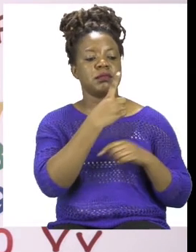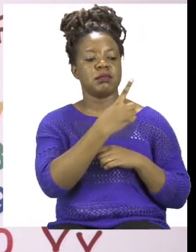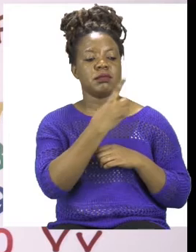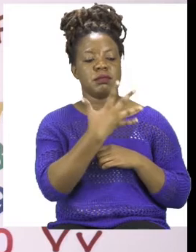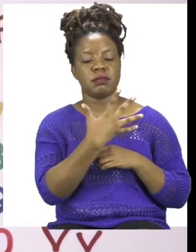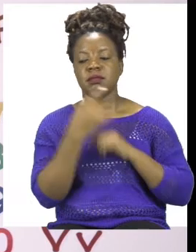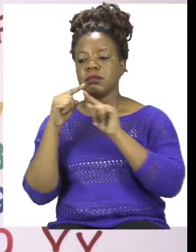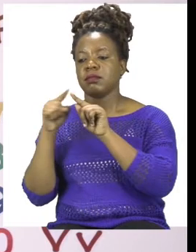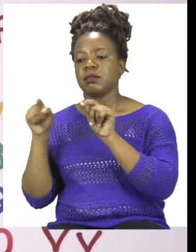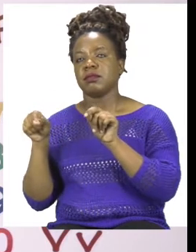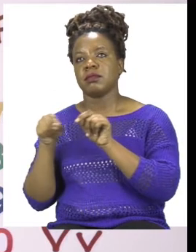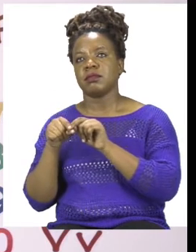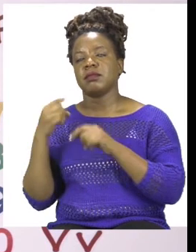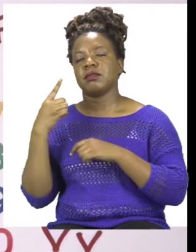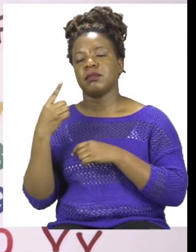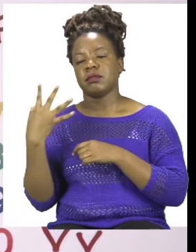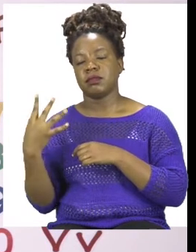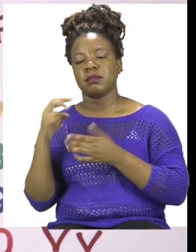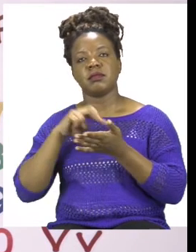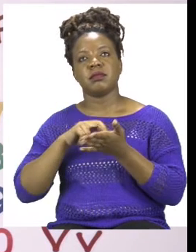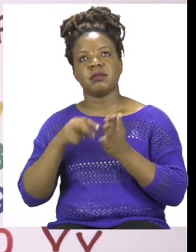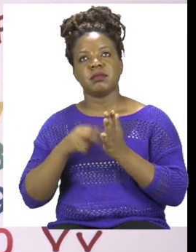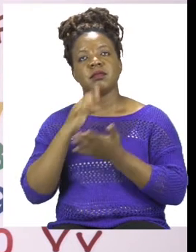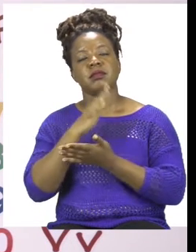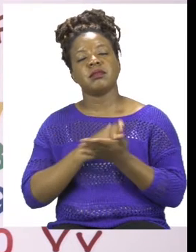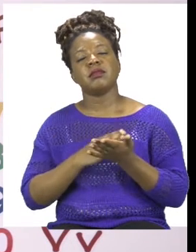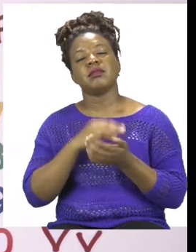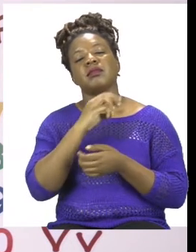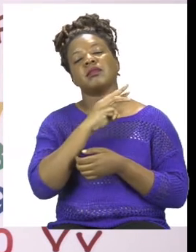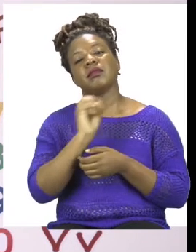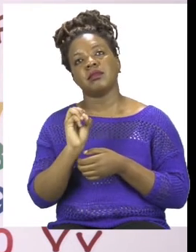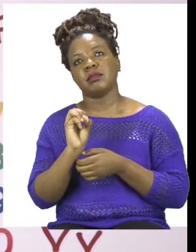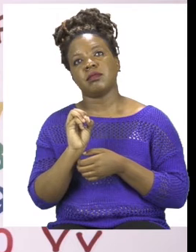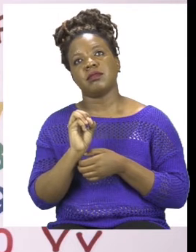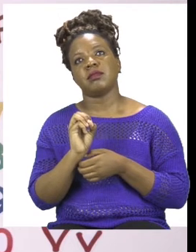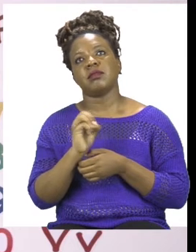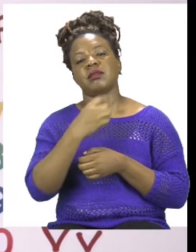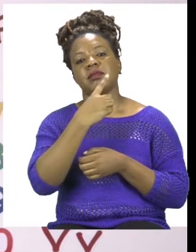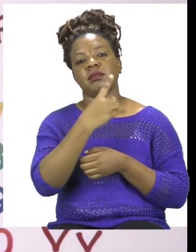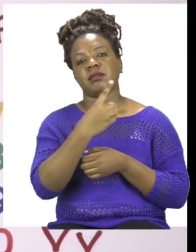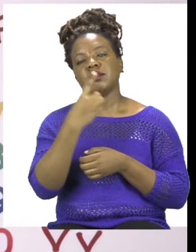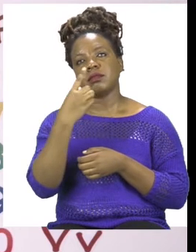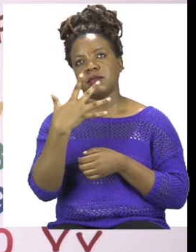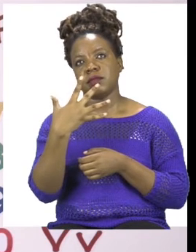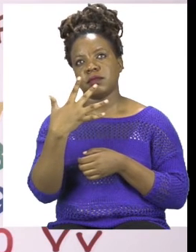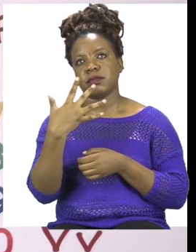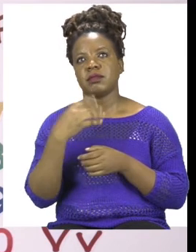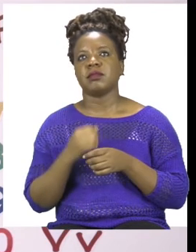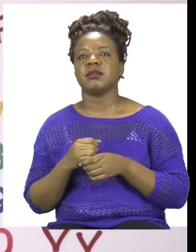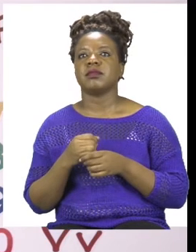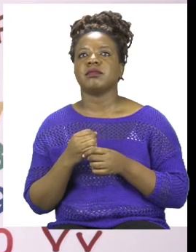that half of 30 when you cut it in half will give us 15.